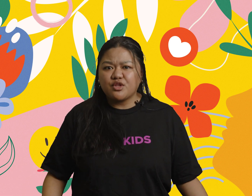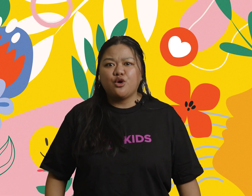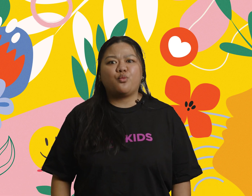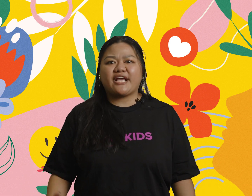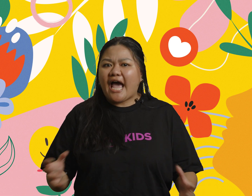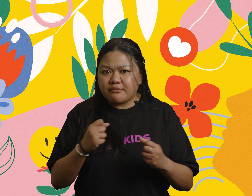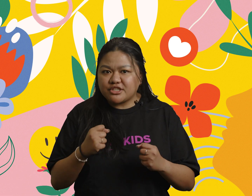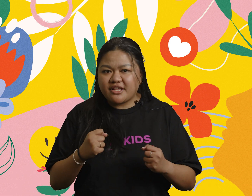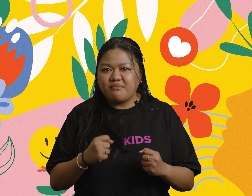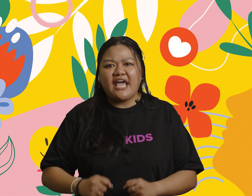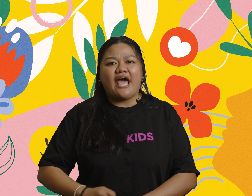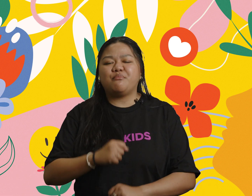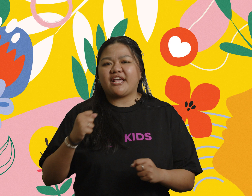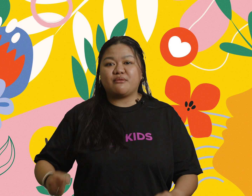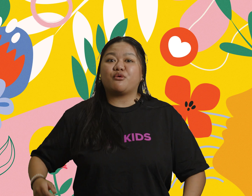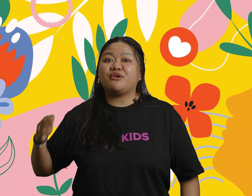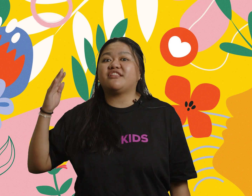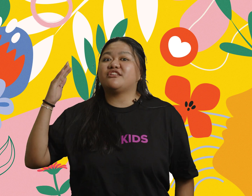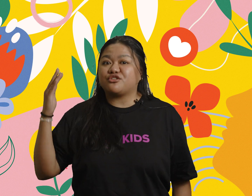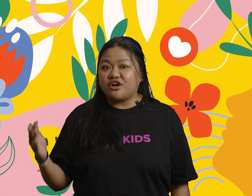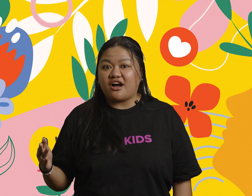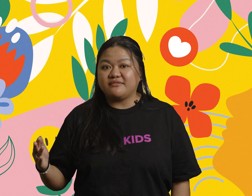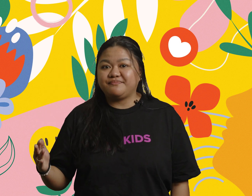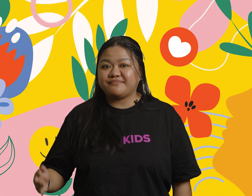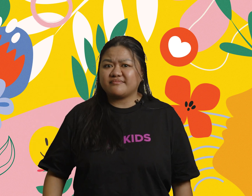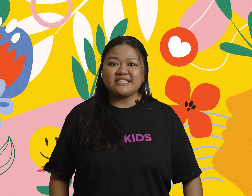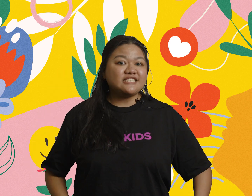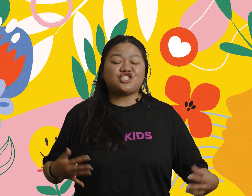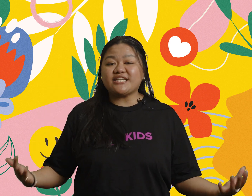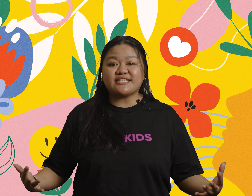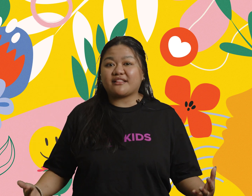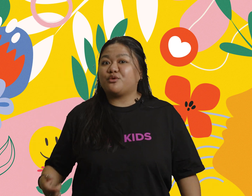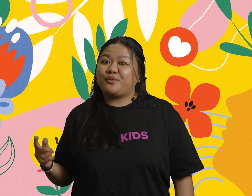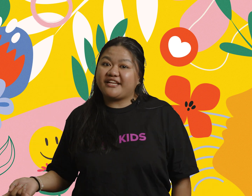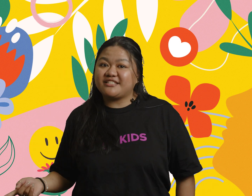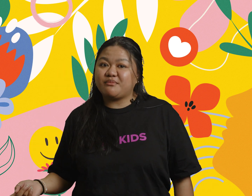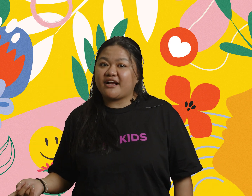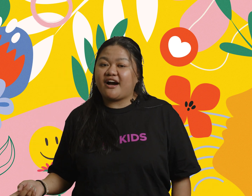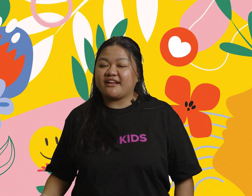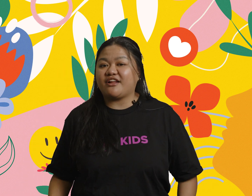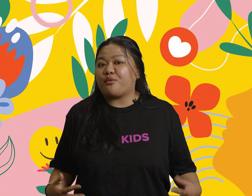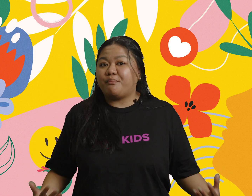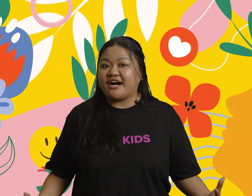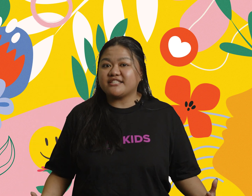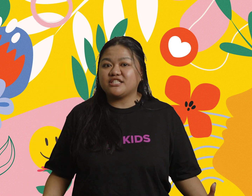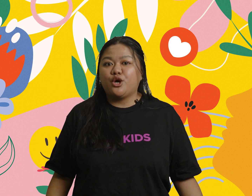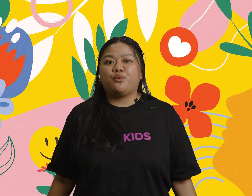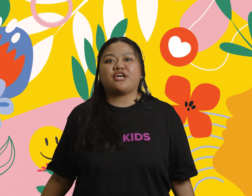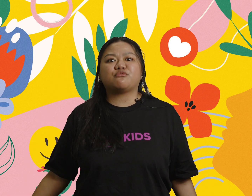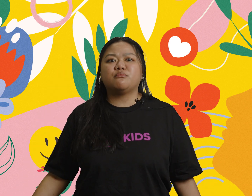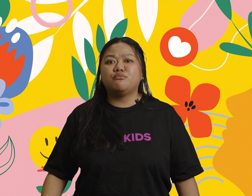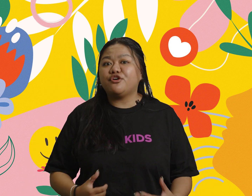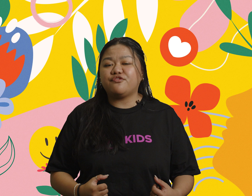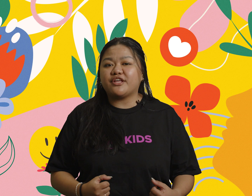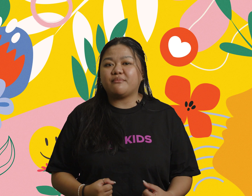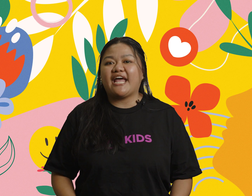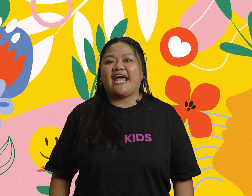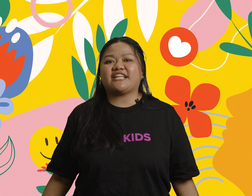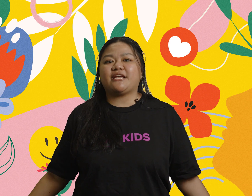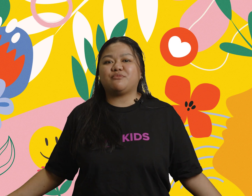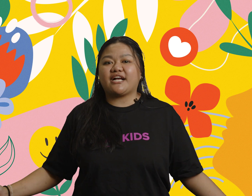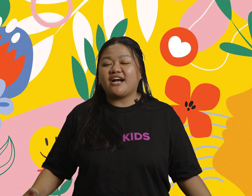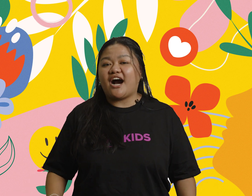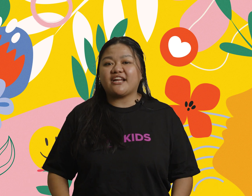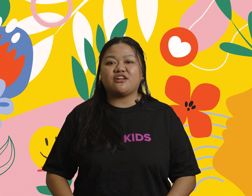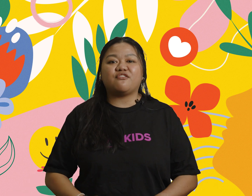to come, we capture them and make them obedient to God. Just like the weeds in my garden or bugs, we can remove them